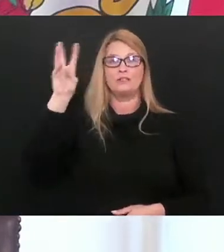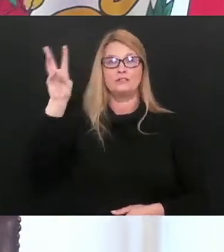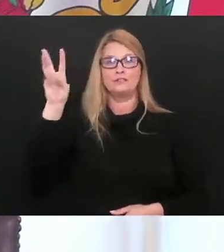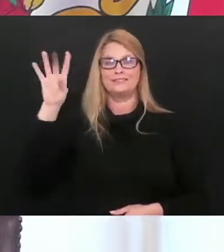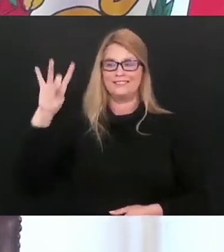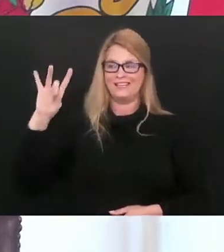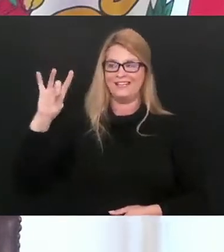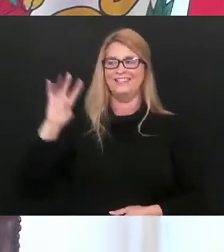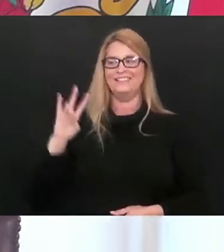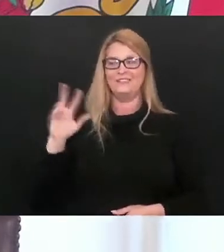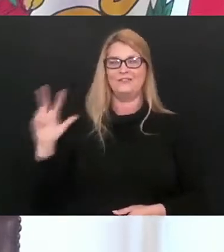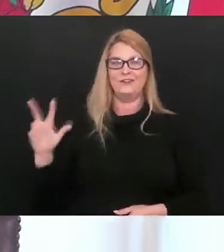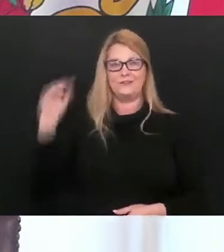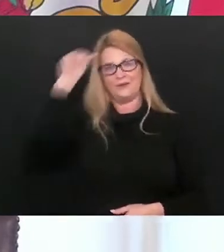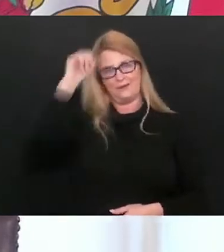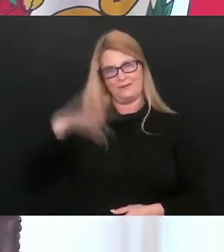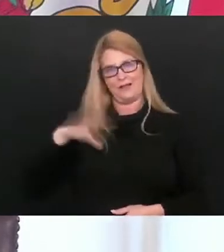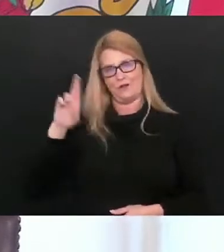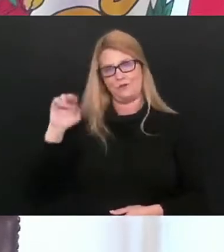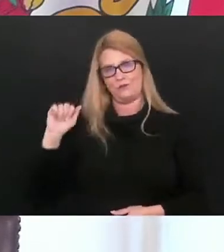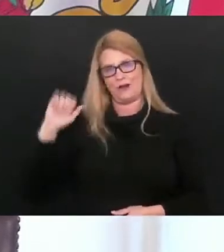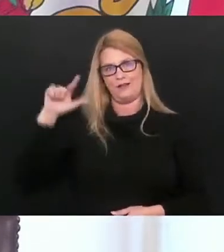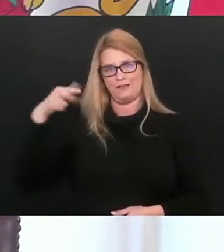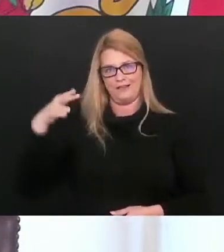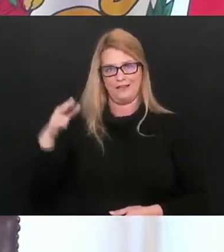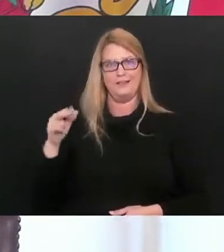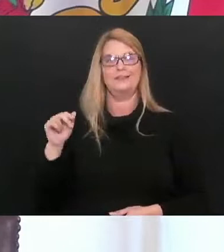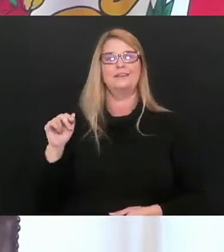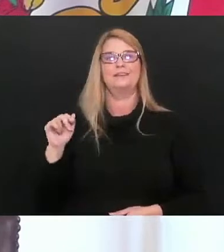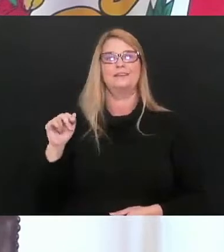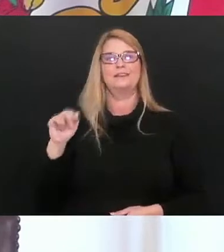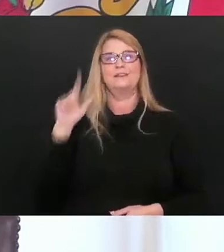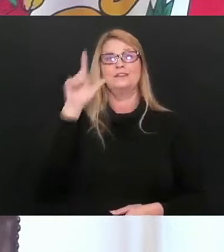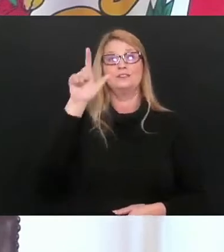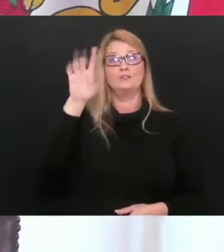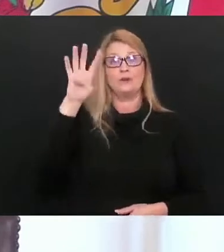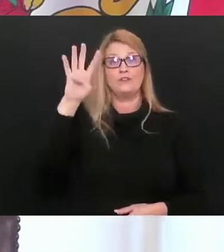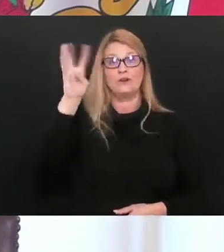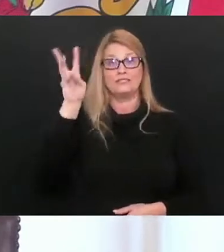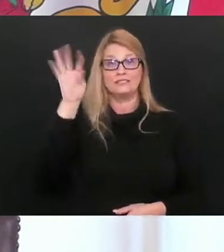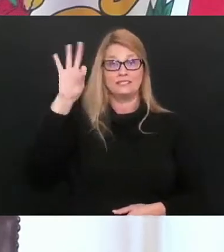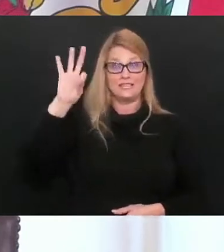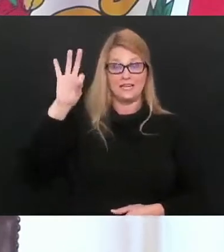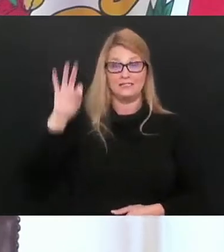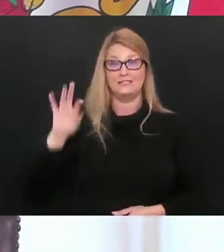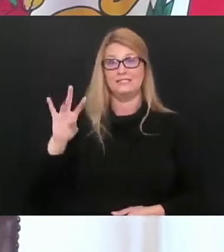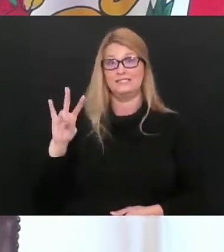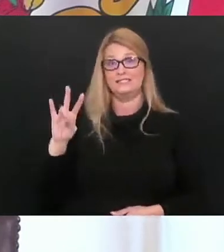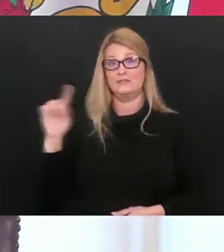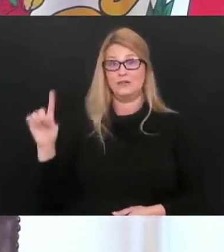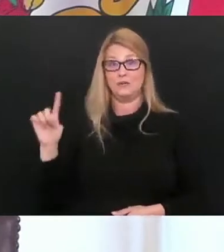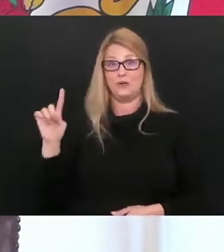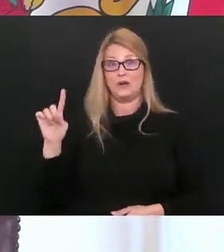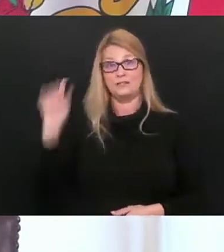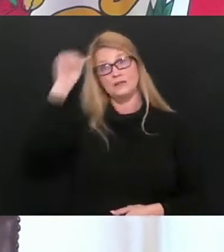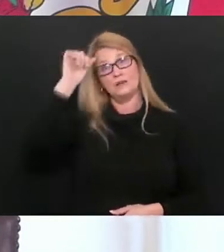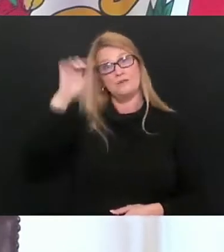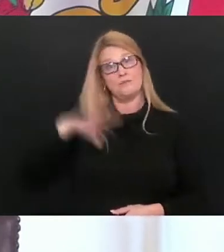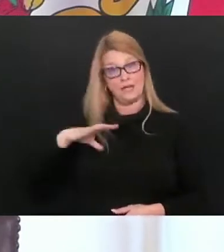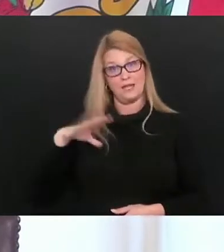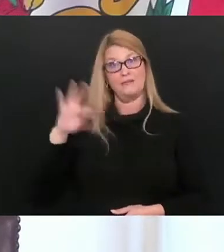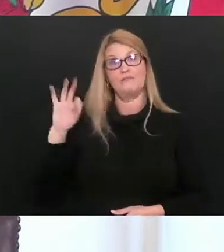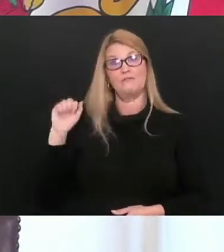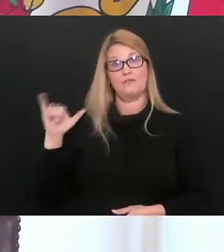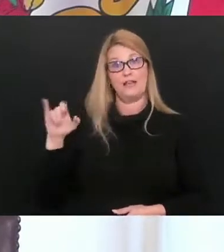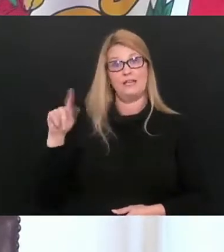death is a 73-year-old male from Raleigh County. Our 2,469th death is a 71-year-old male from Fayette